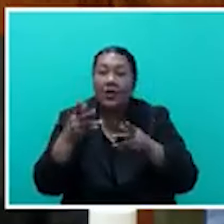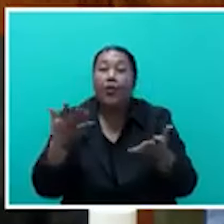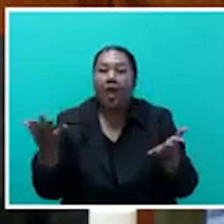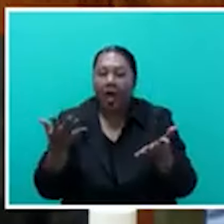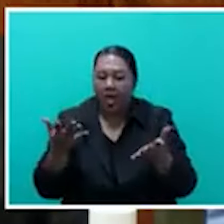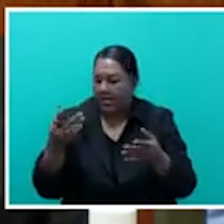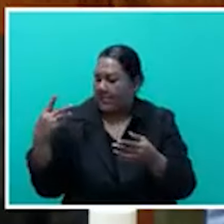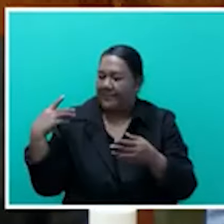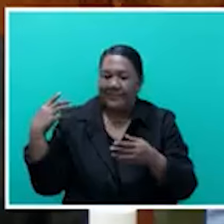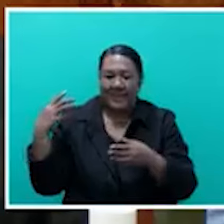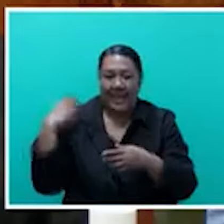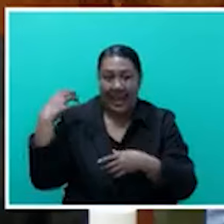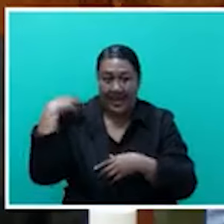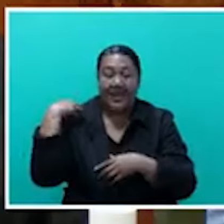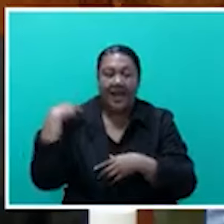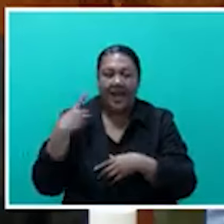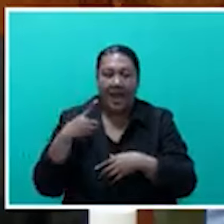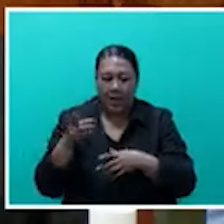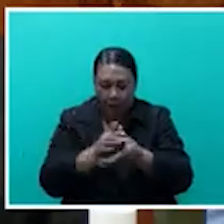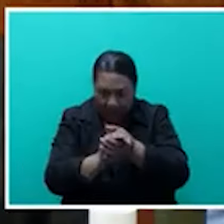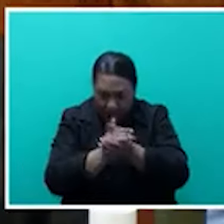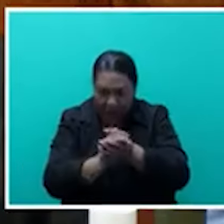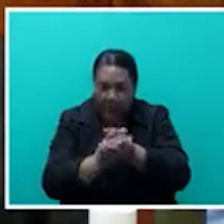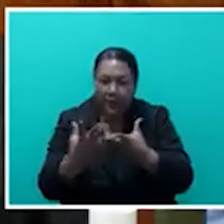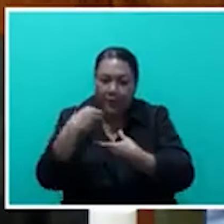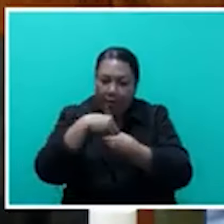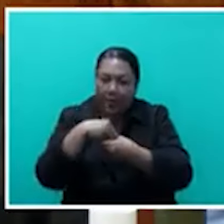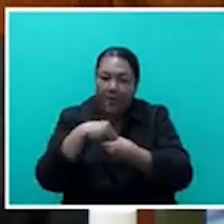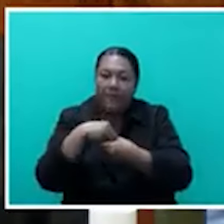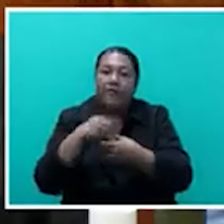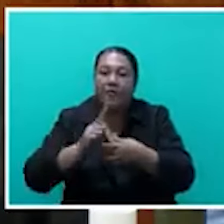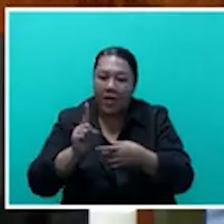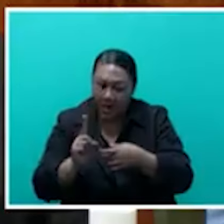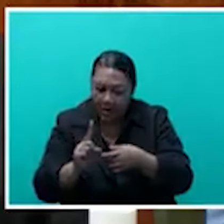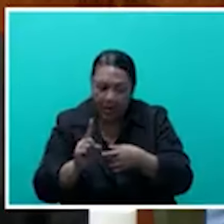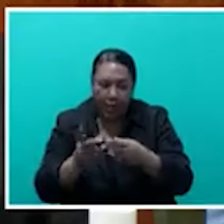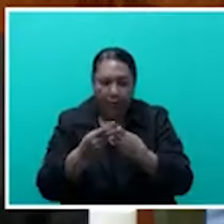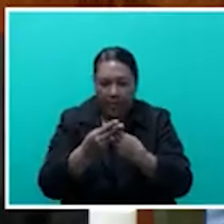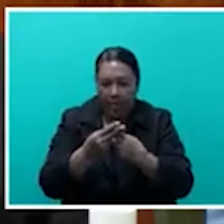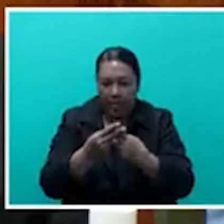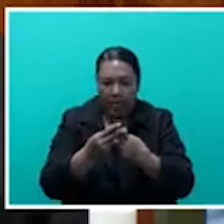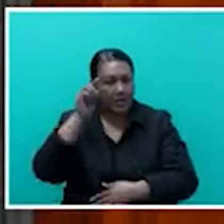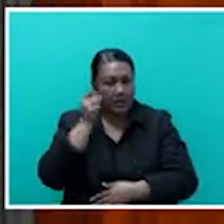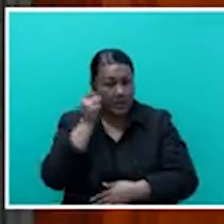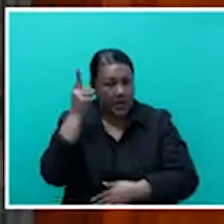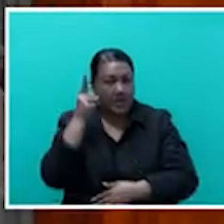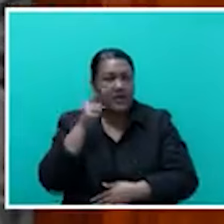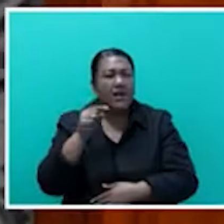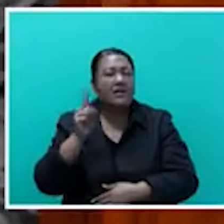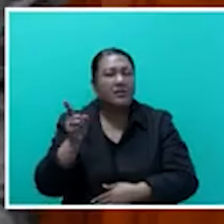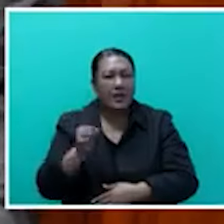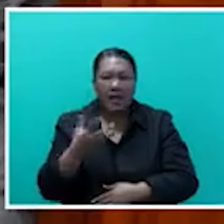forward to further engagements with Canada and the Canadian businesses over the next few months. There